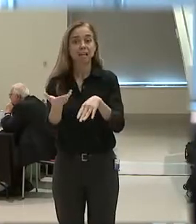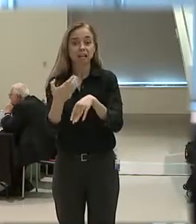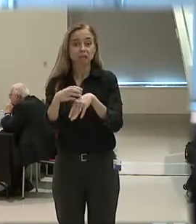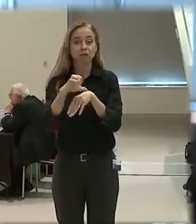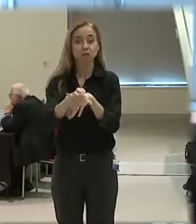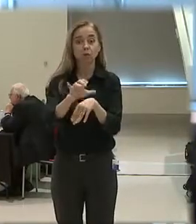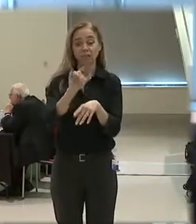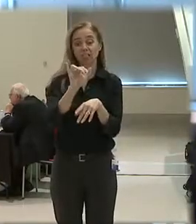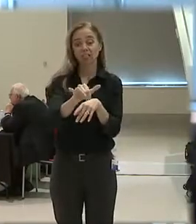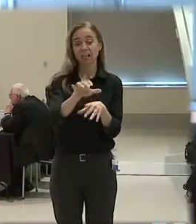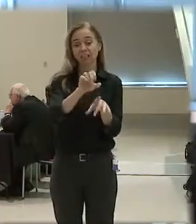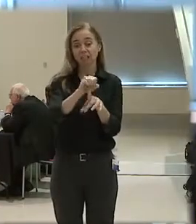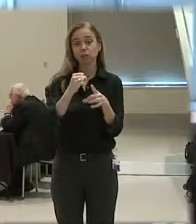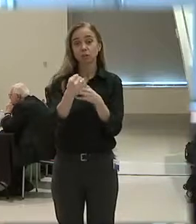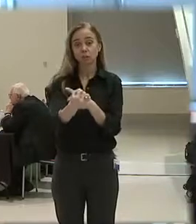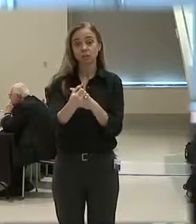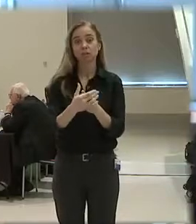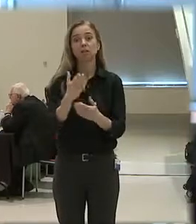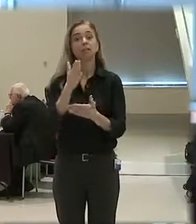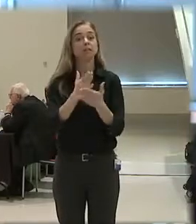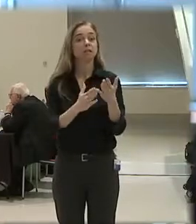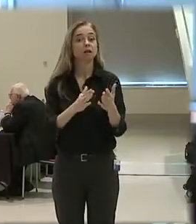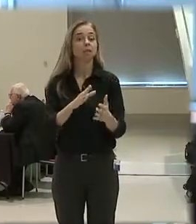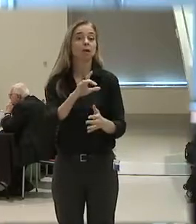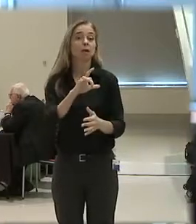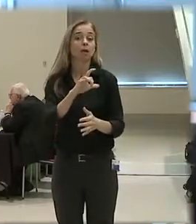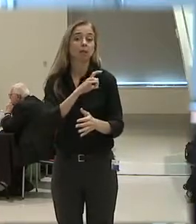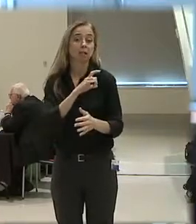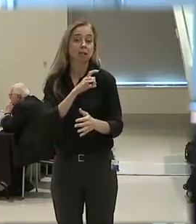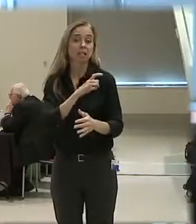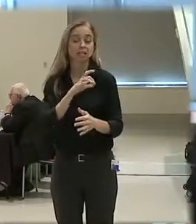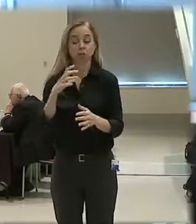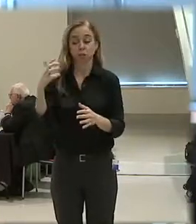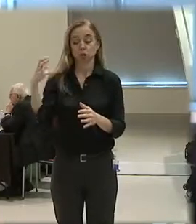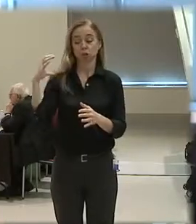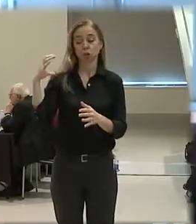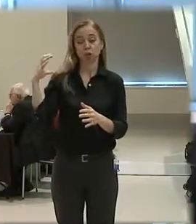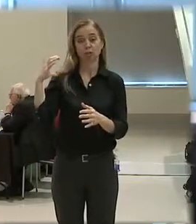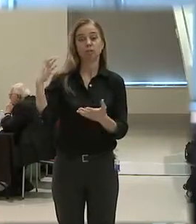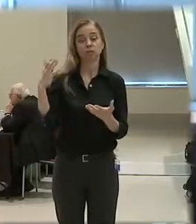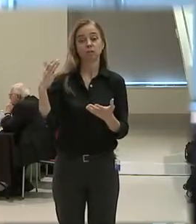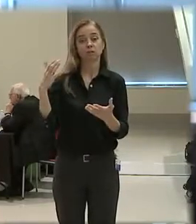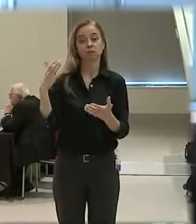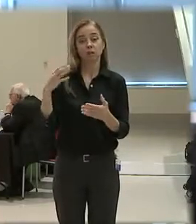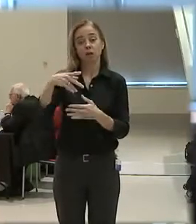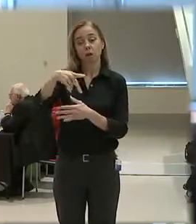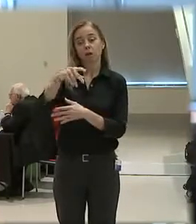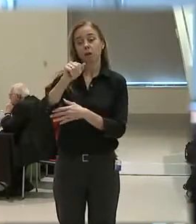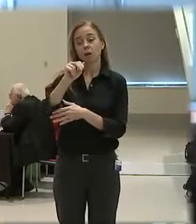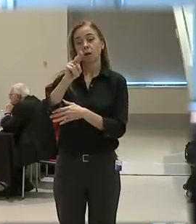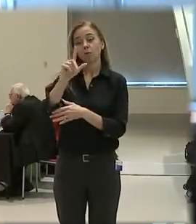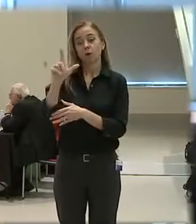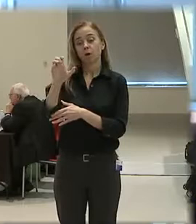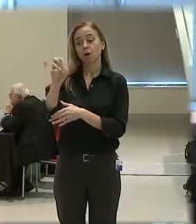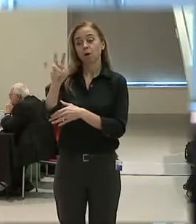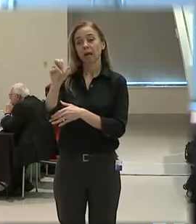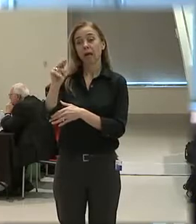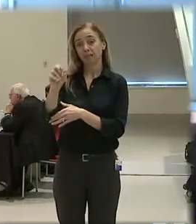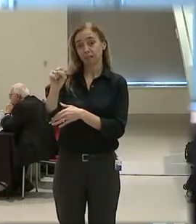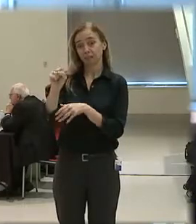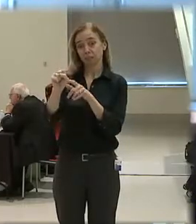situations. And in fact, some police chiefs, Paul Evans, who instituted this